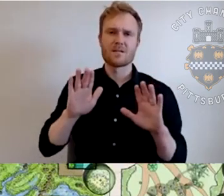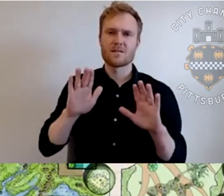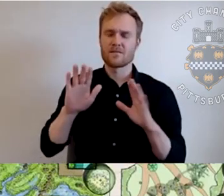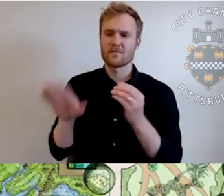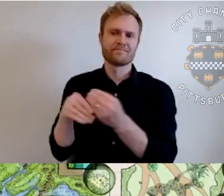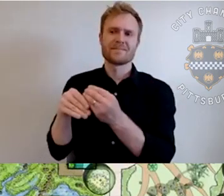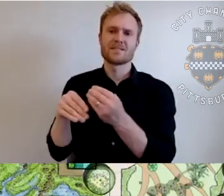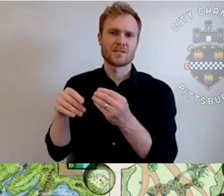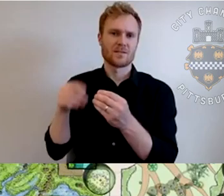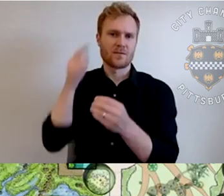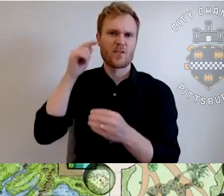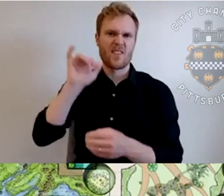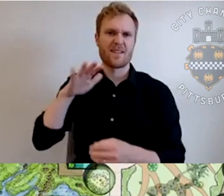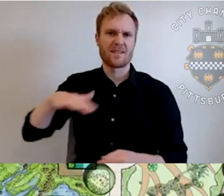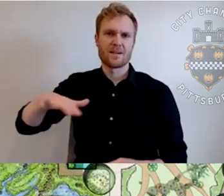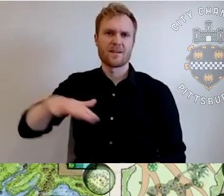for the neighborhood.